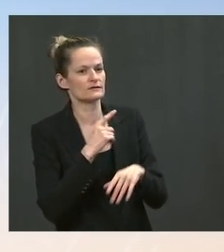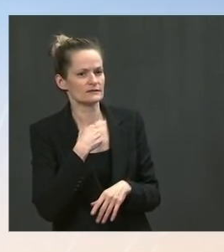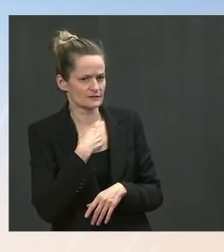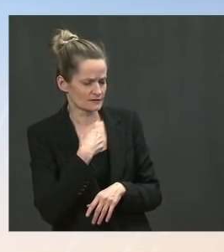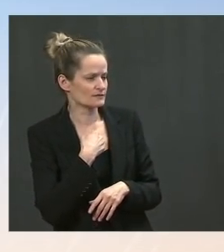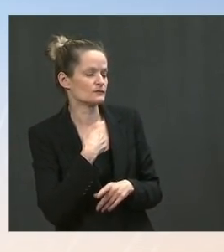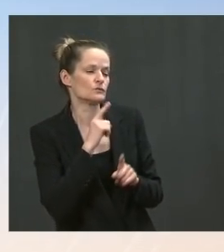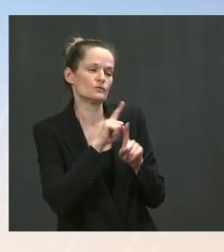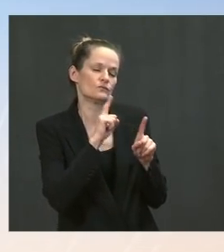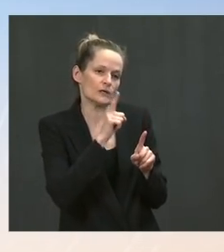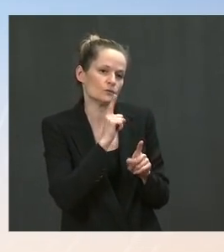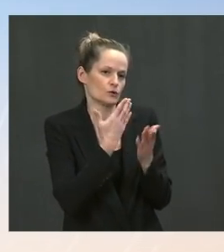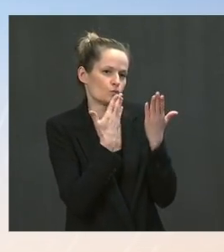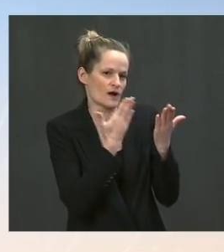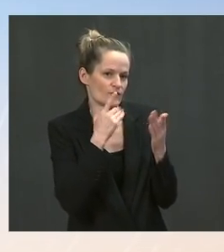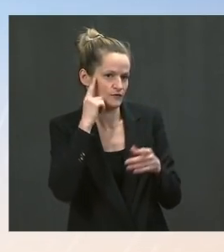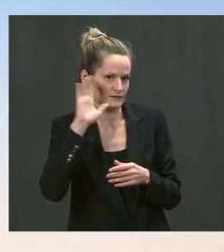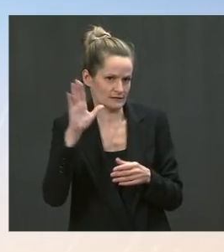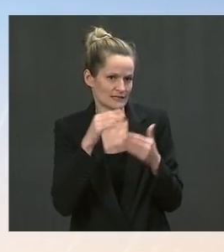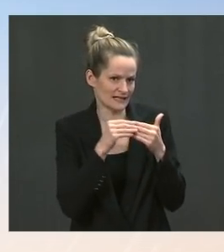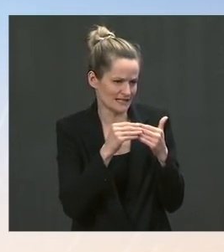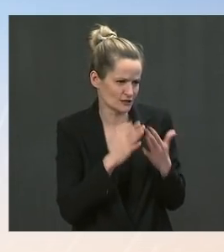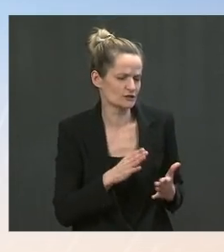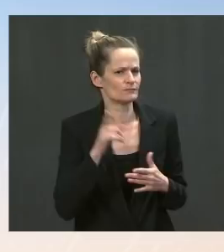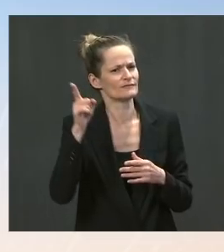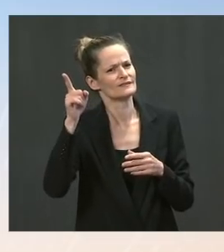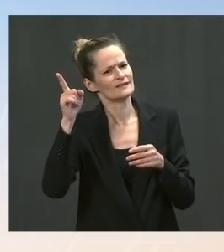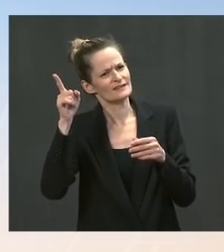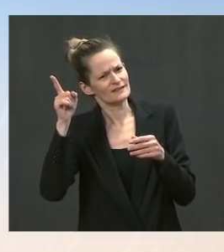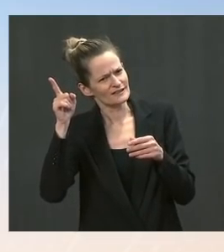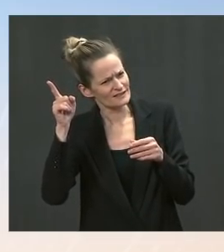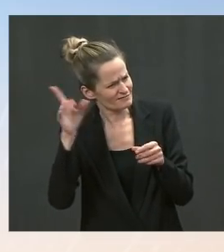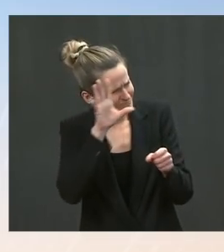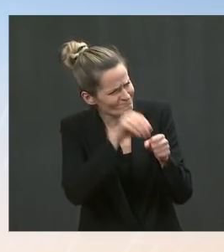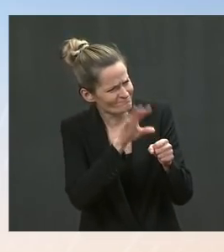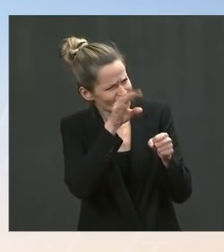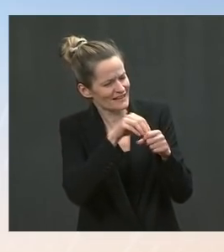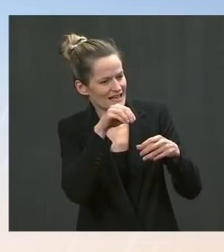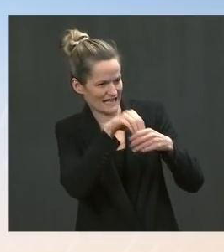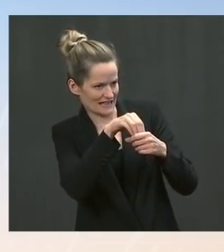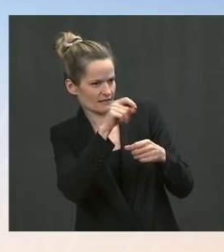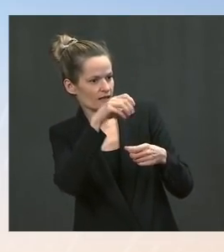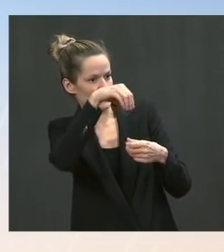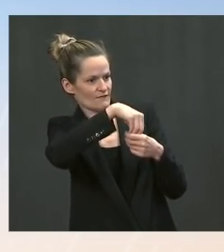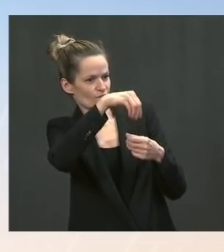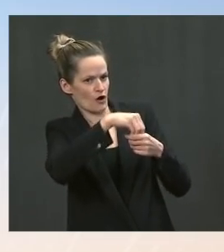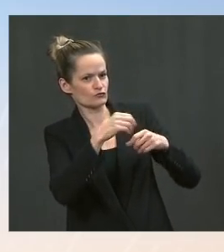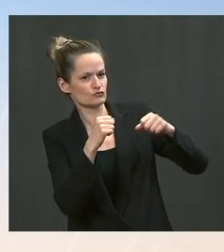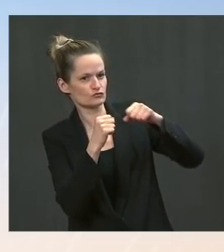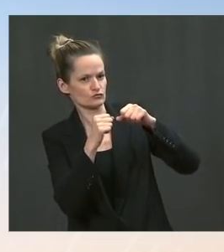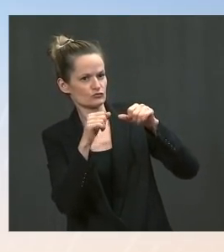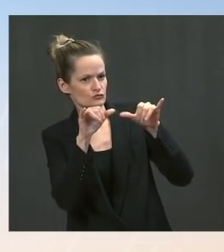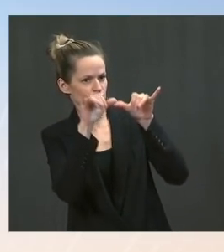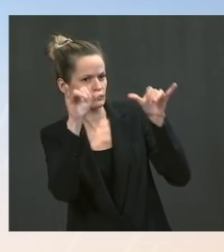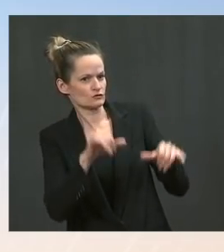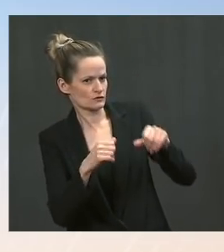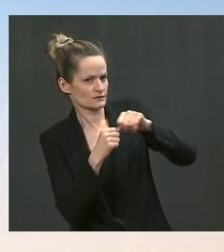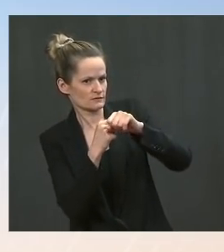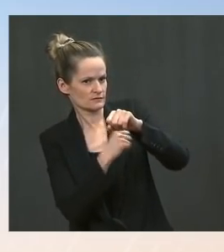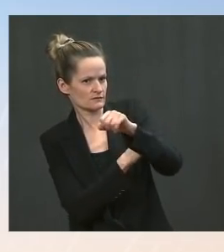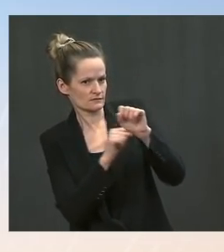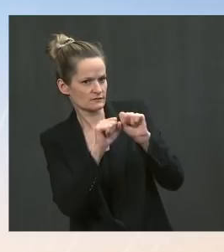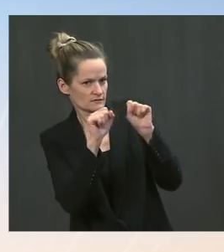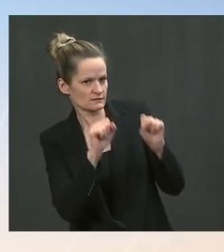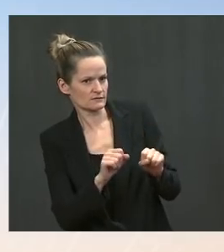to us in this effort to move this initiative forward. I would just go back to the overarching objective here, which is reducing tax evasion in the